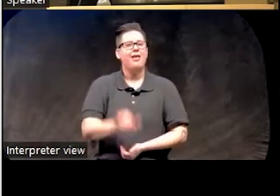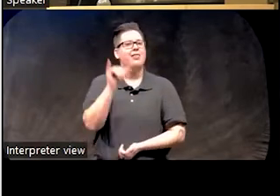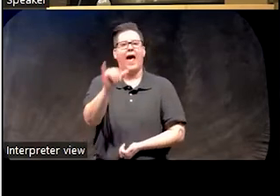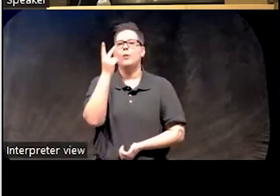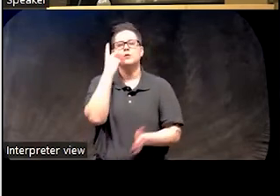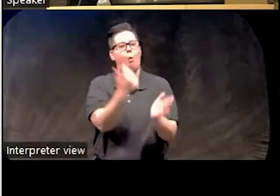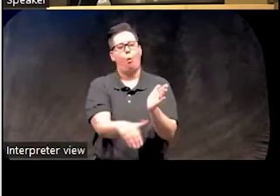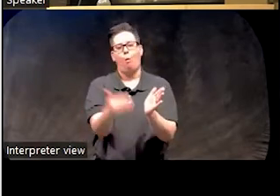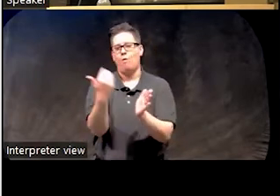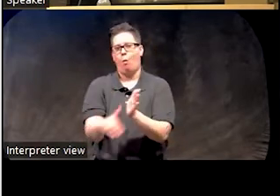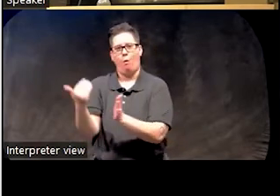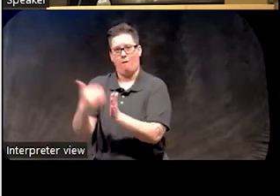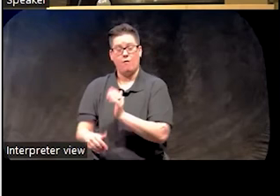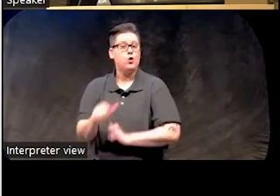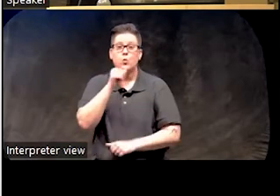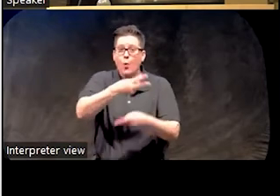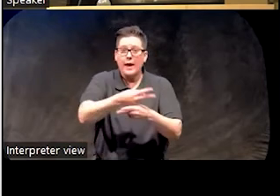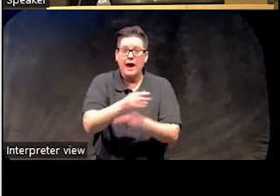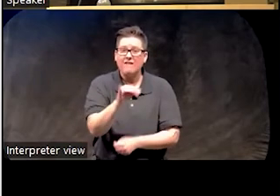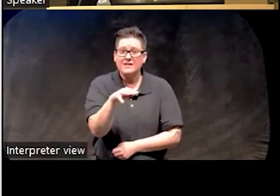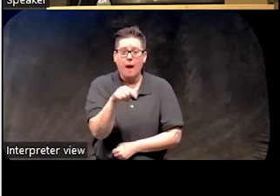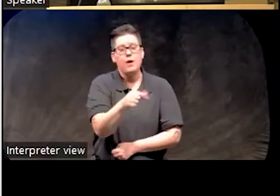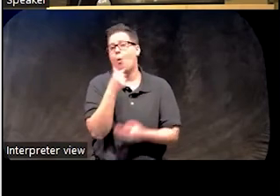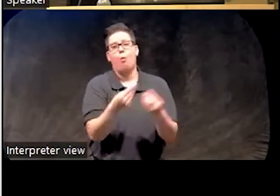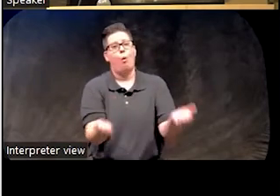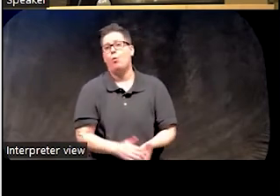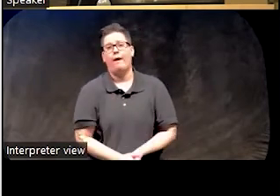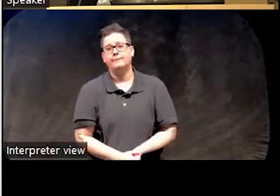over and over and insomnia is not treated, it ain't going away.